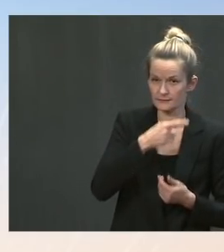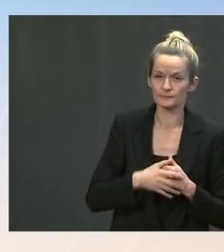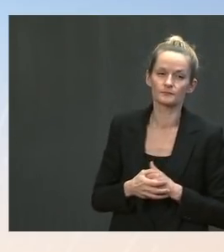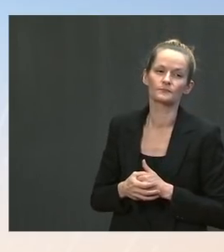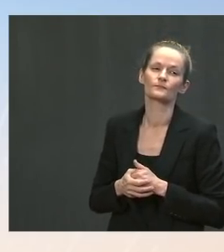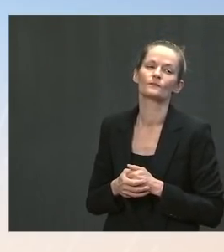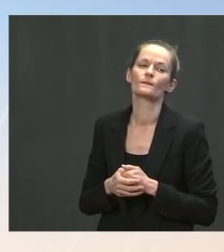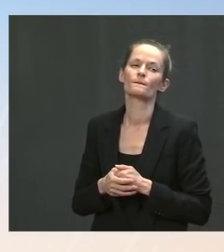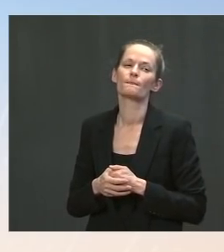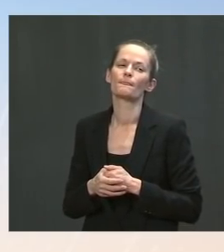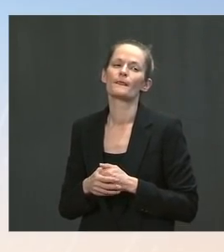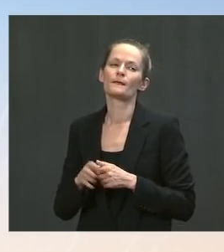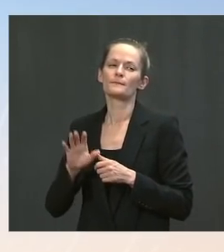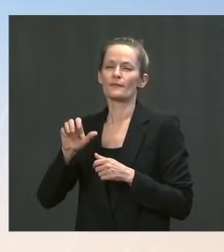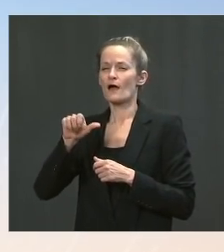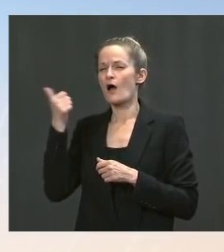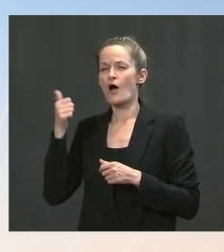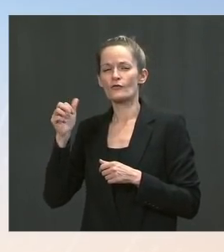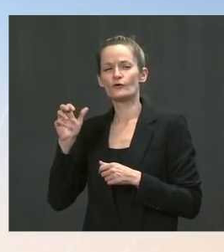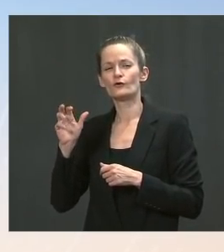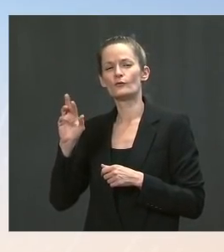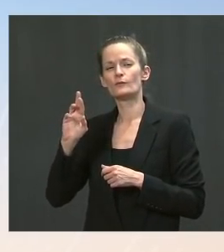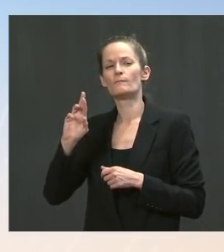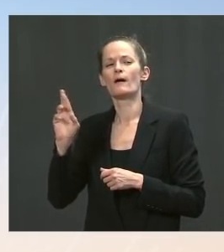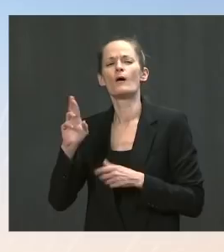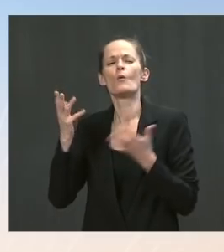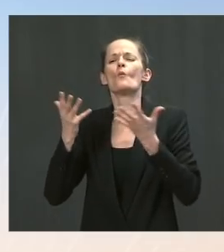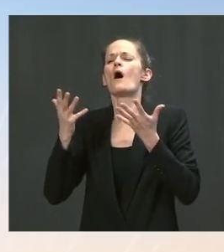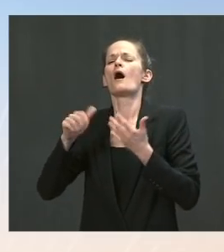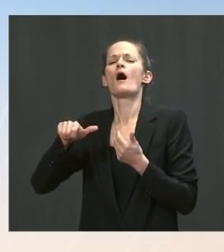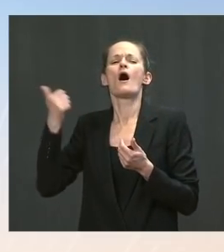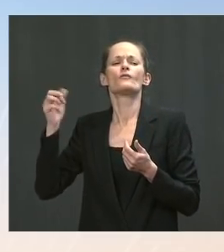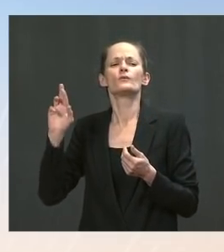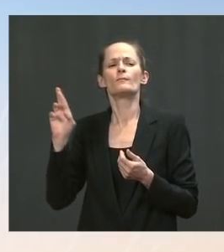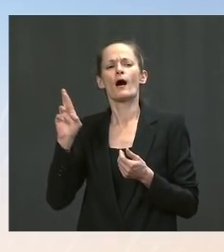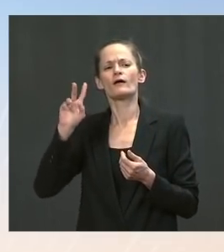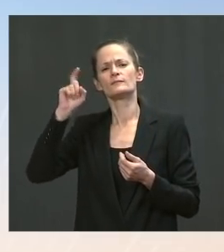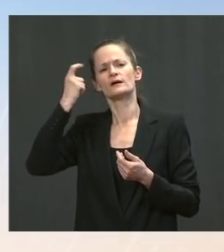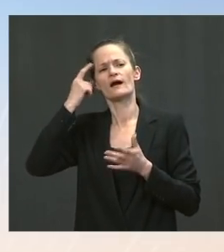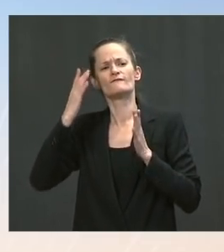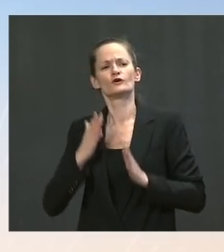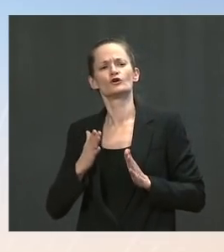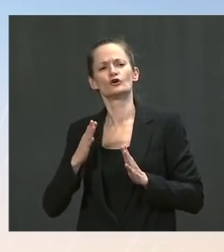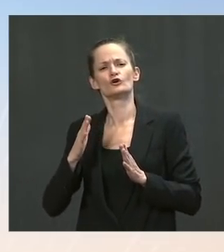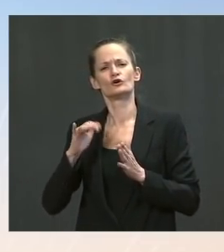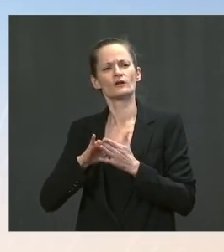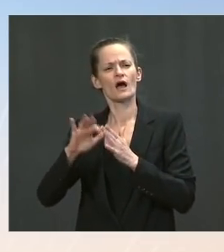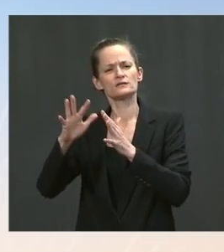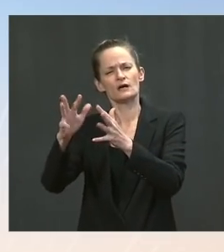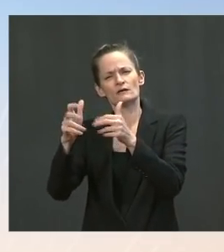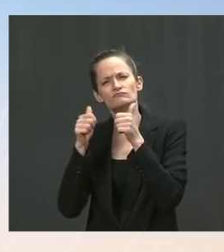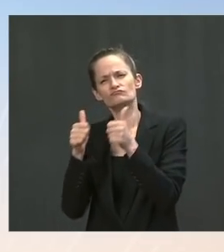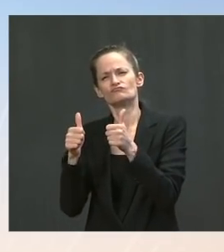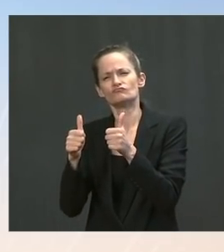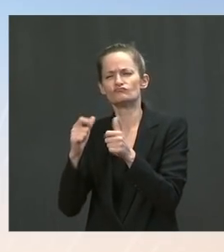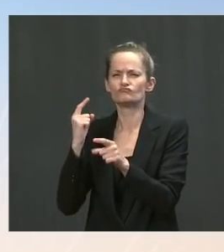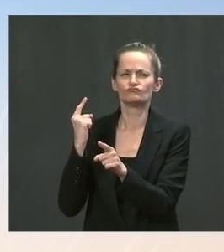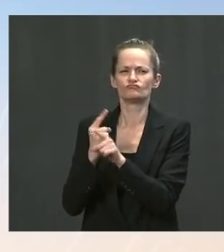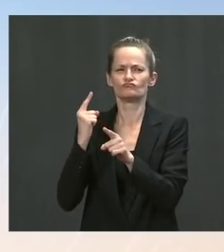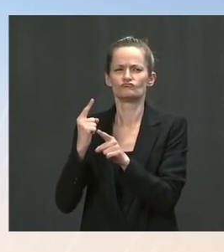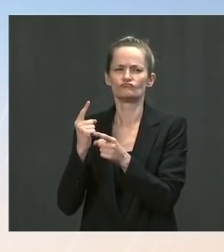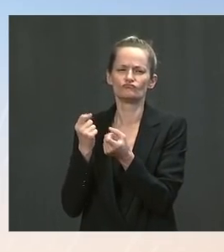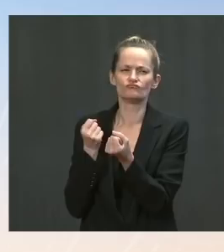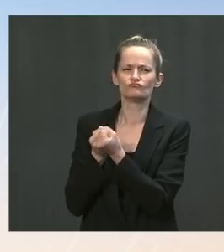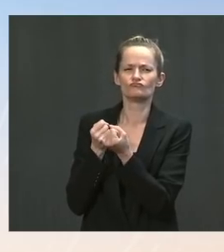who are getting things right in the view of the White House right now on COVID? Ms. There are a number. We've talked about Asa Hutchinson,